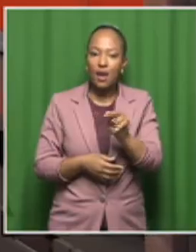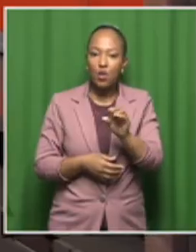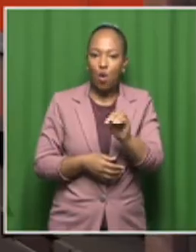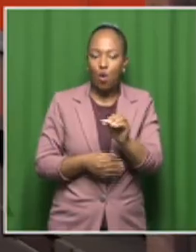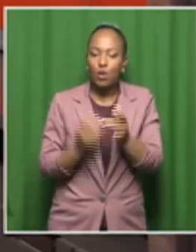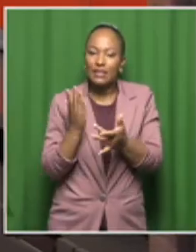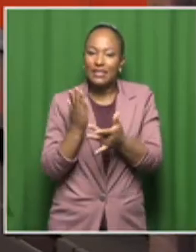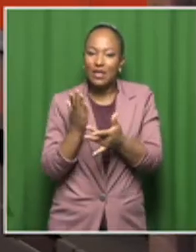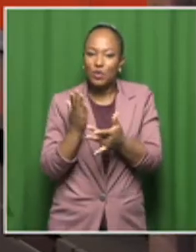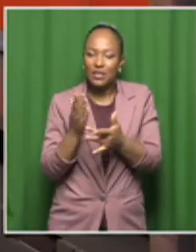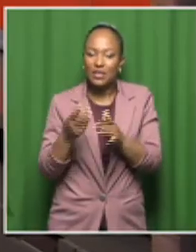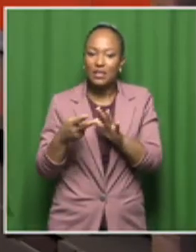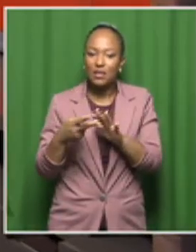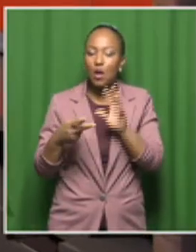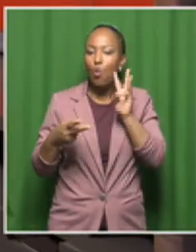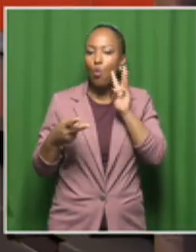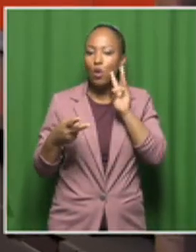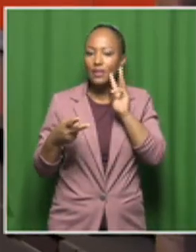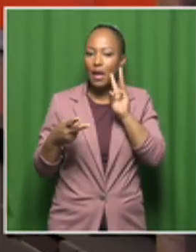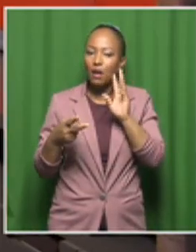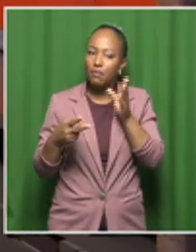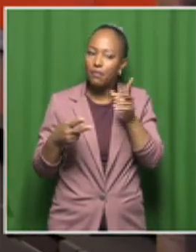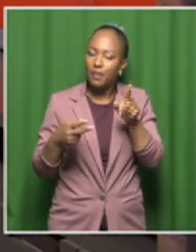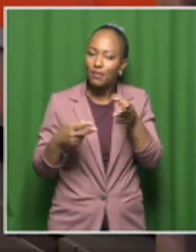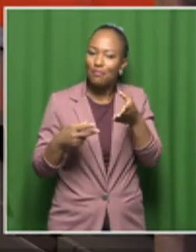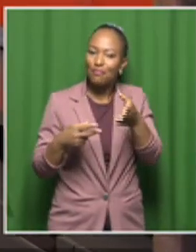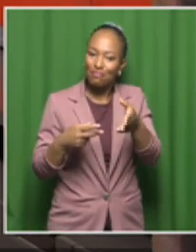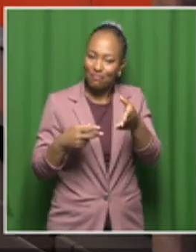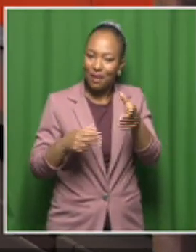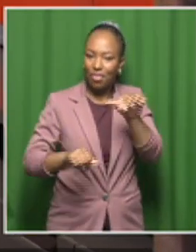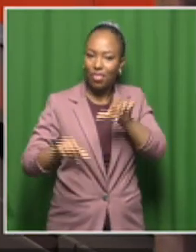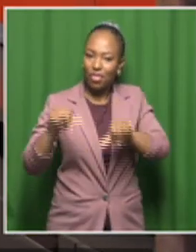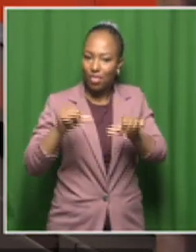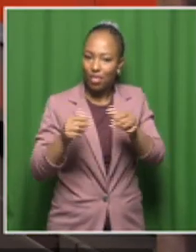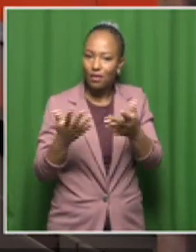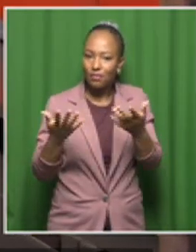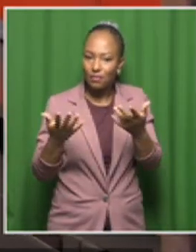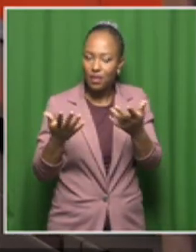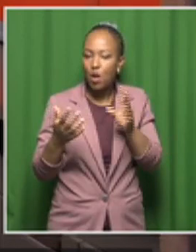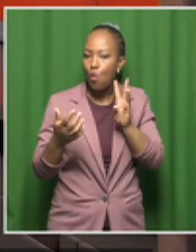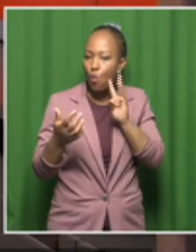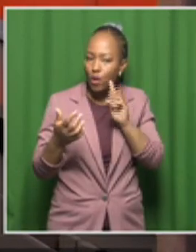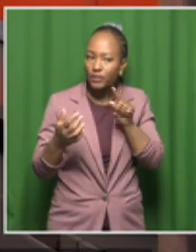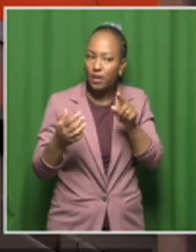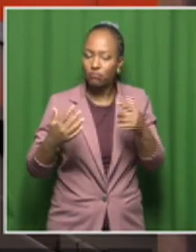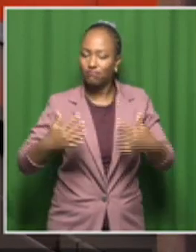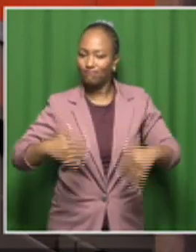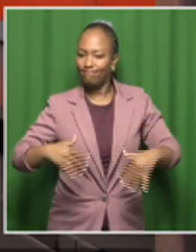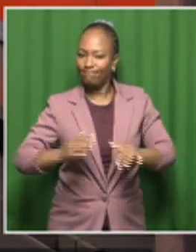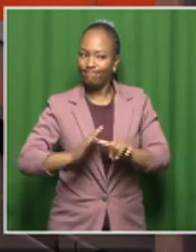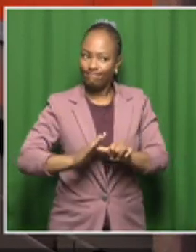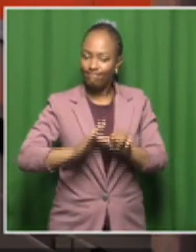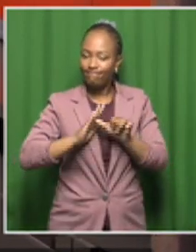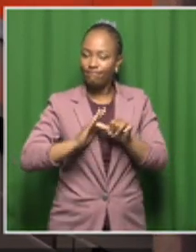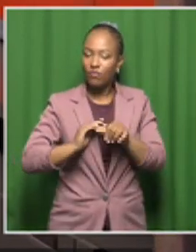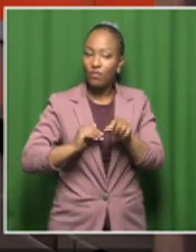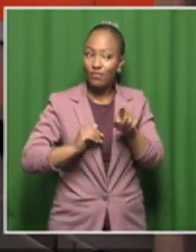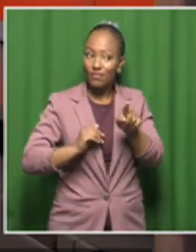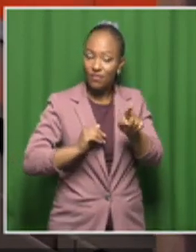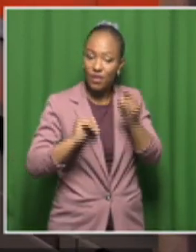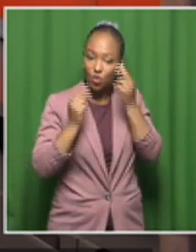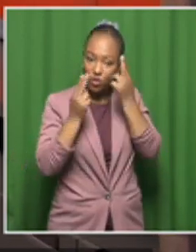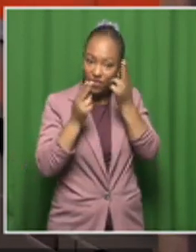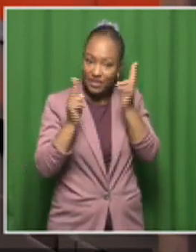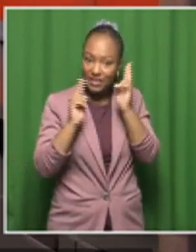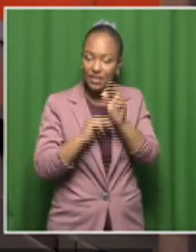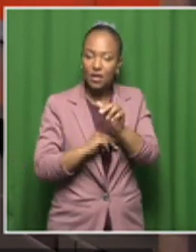Institute and this is of course where we're going to look at this very important issue of water and what UNISA is doing for the country